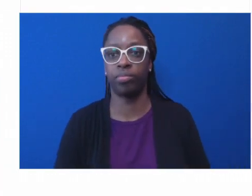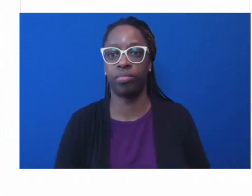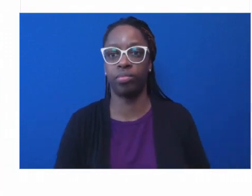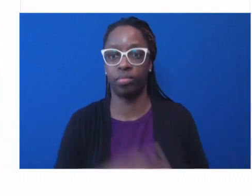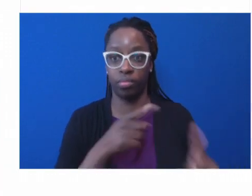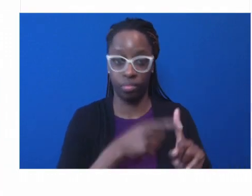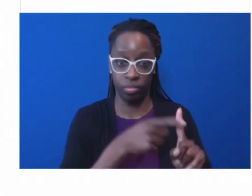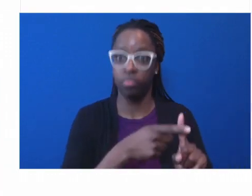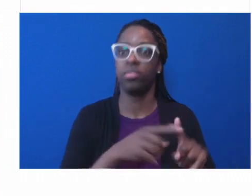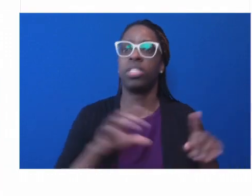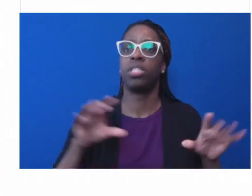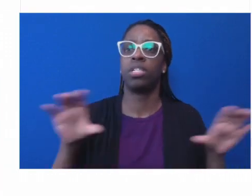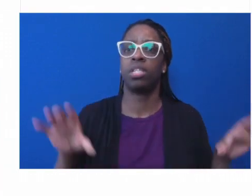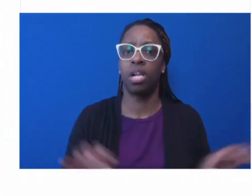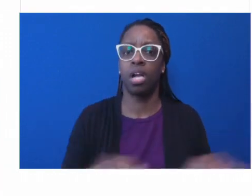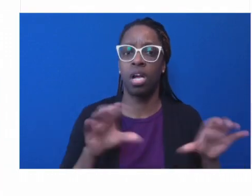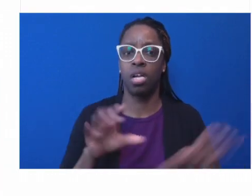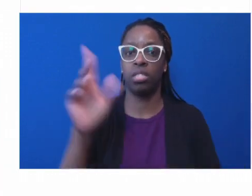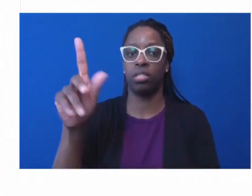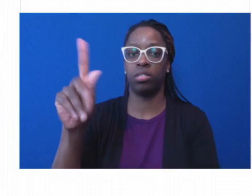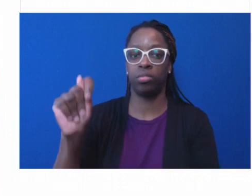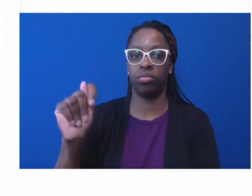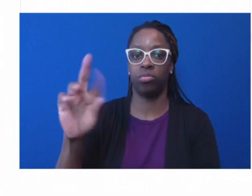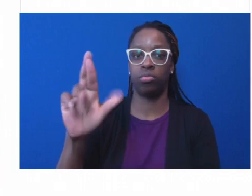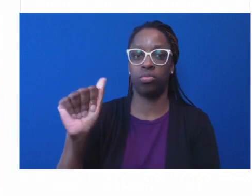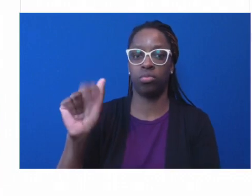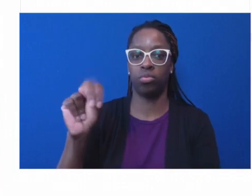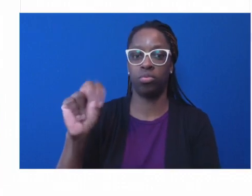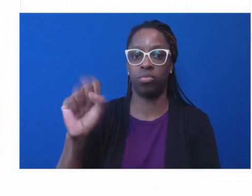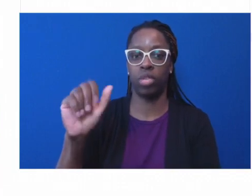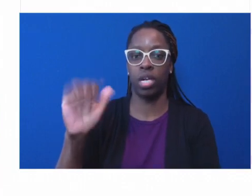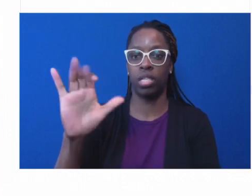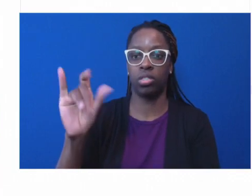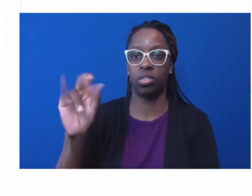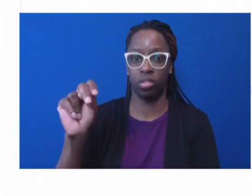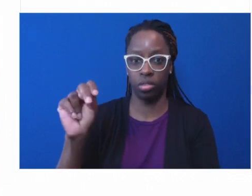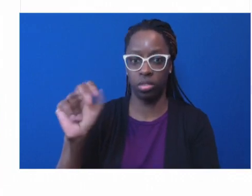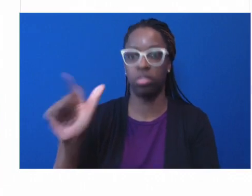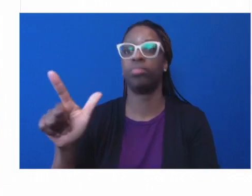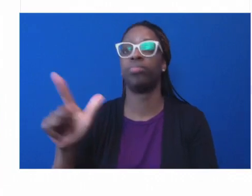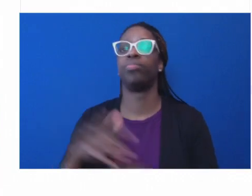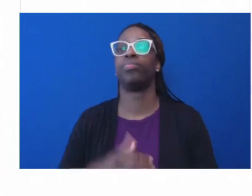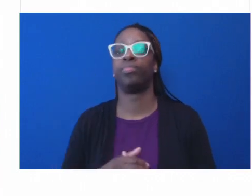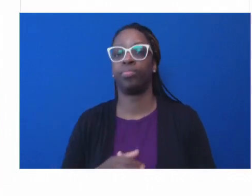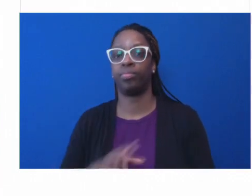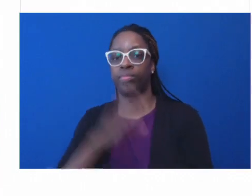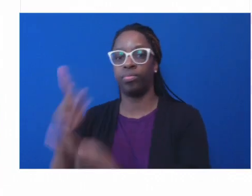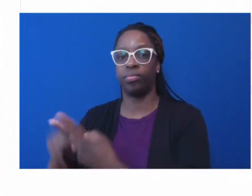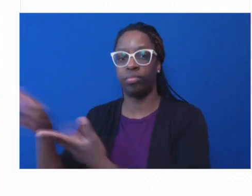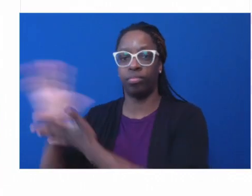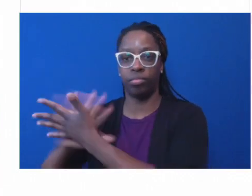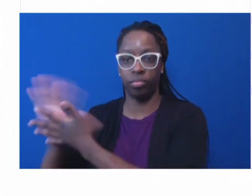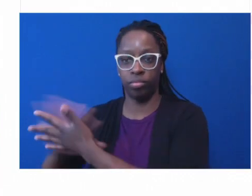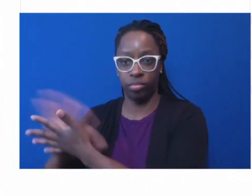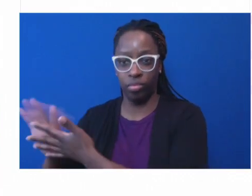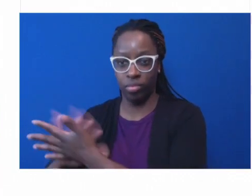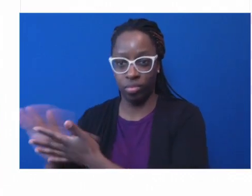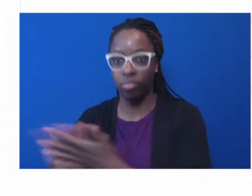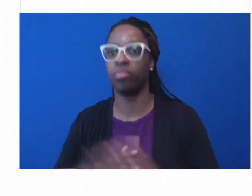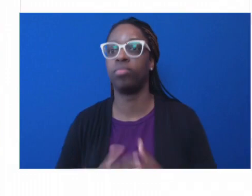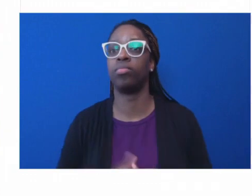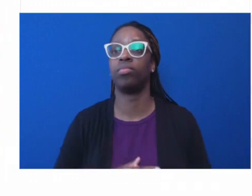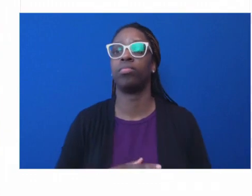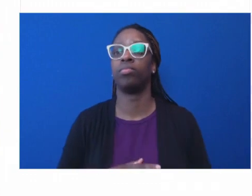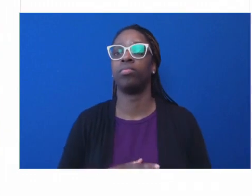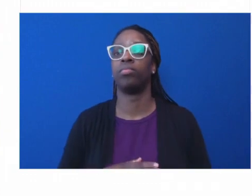one and done, and, you we, as Americans, are very good at, we go to the next headline, the next shiny object, the next thing.